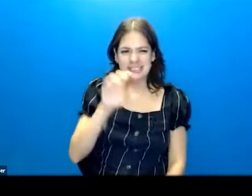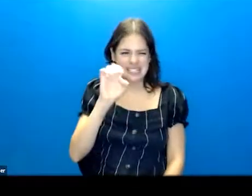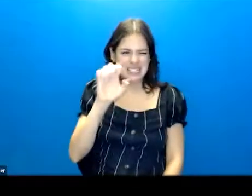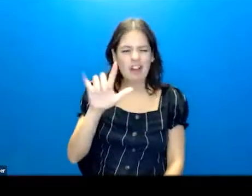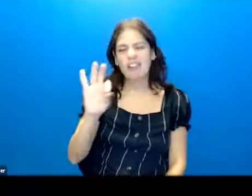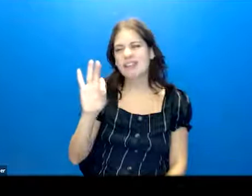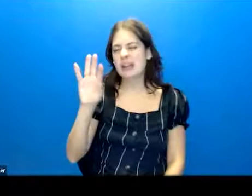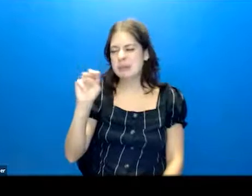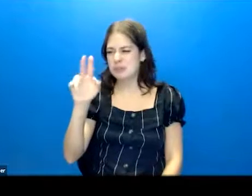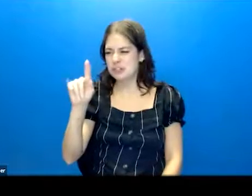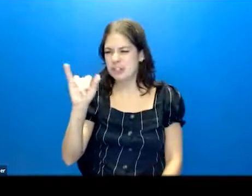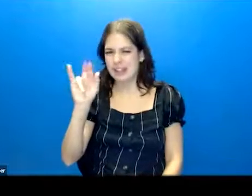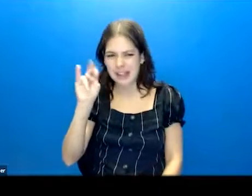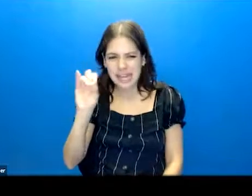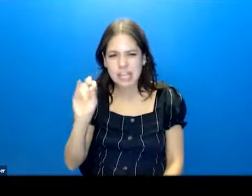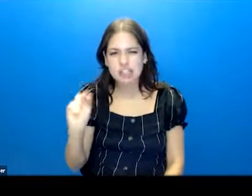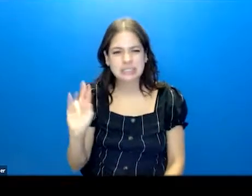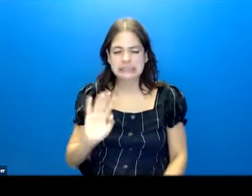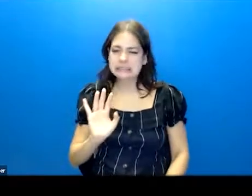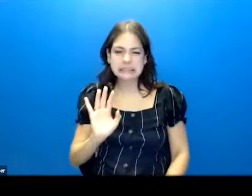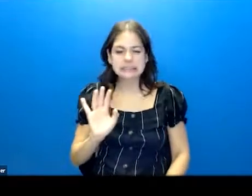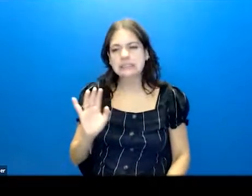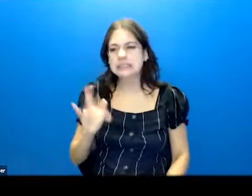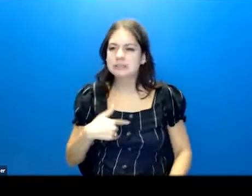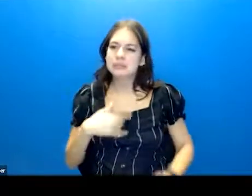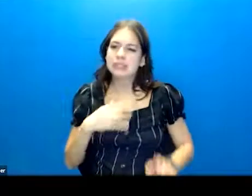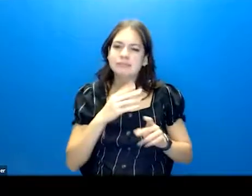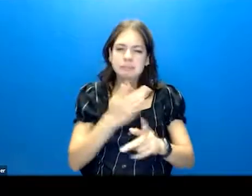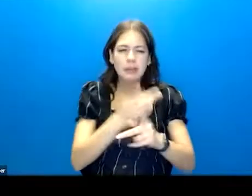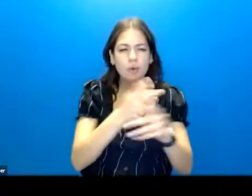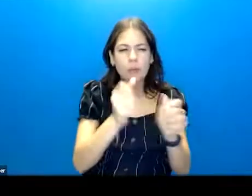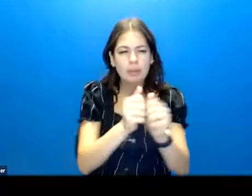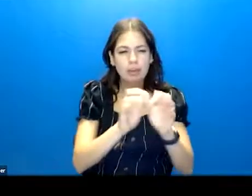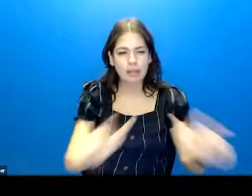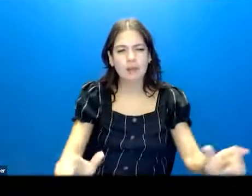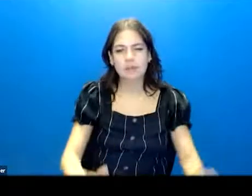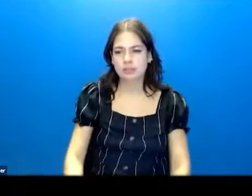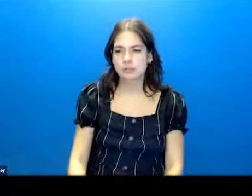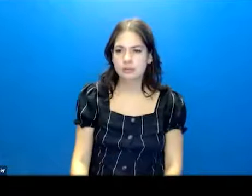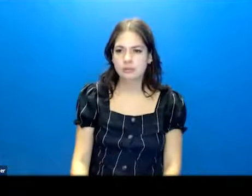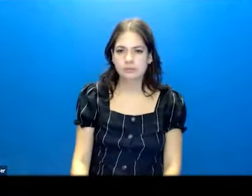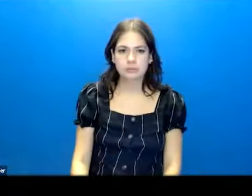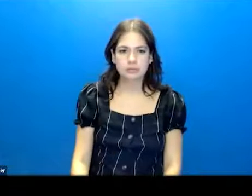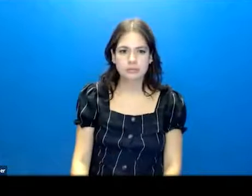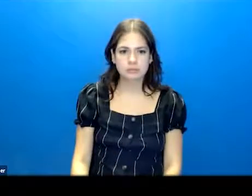Again, very pejorative, right, in the language. Let's use the term appropriately.